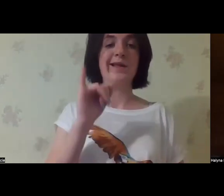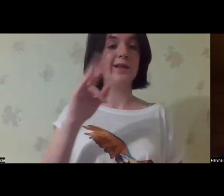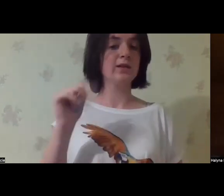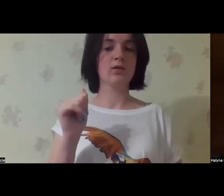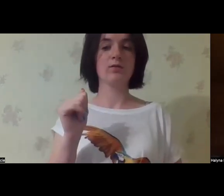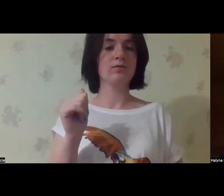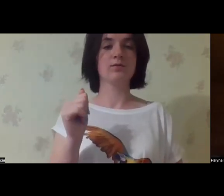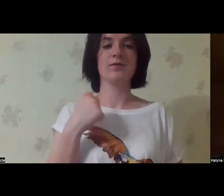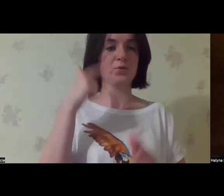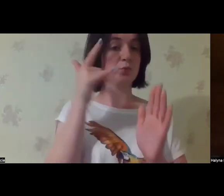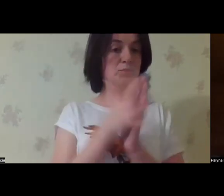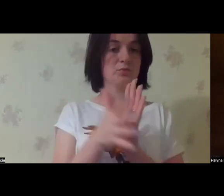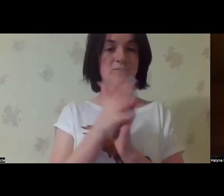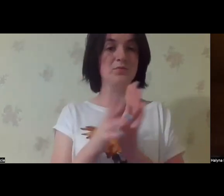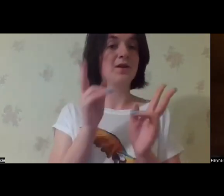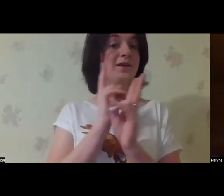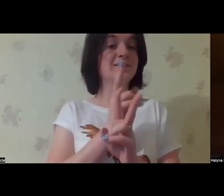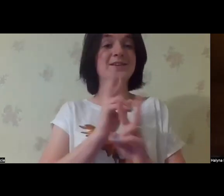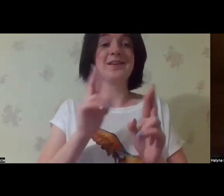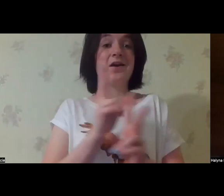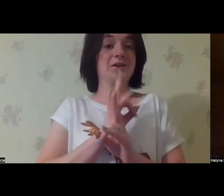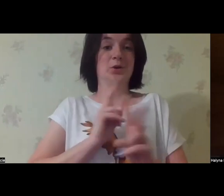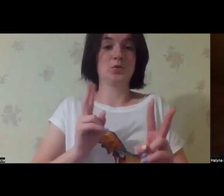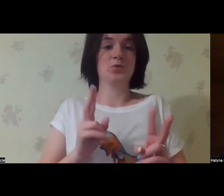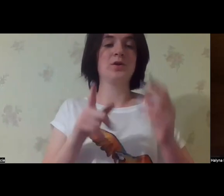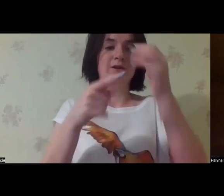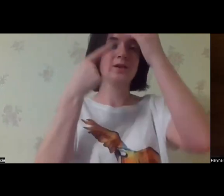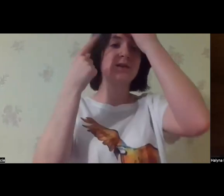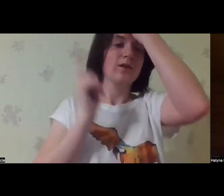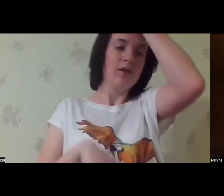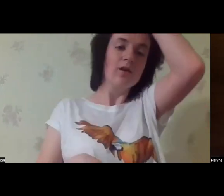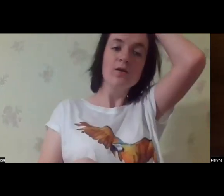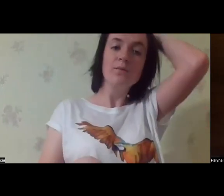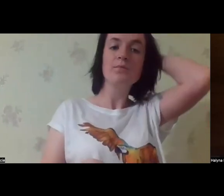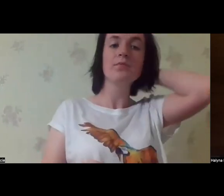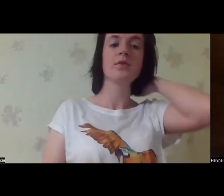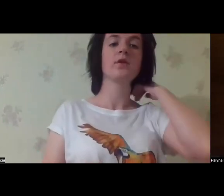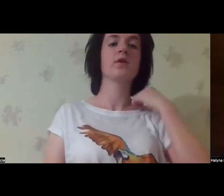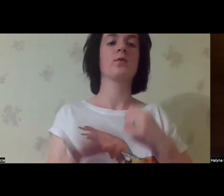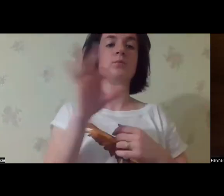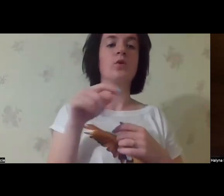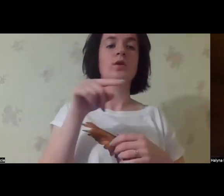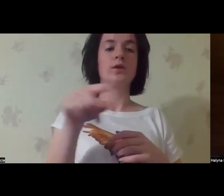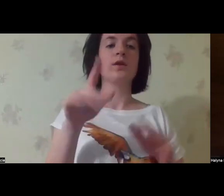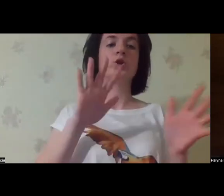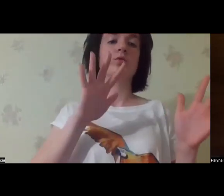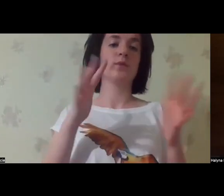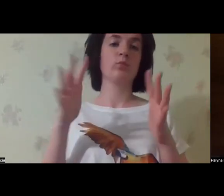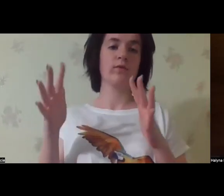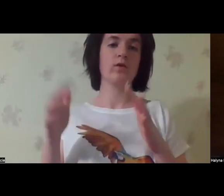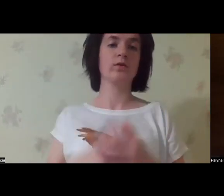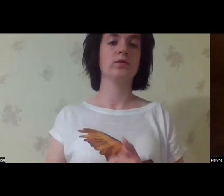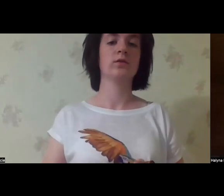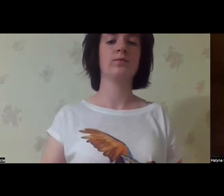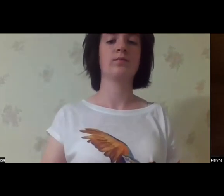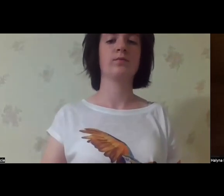nobody knows about that. I believe Inna knows best about what